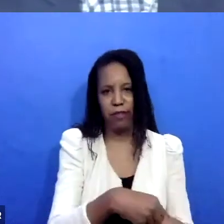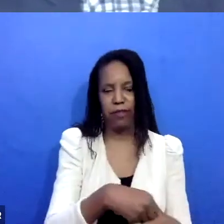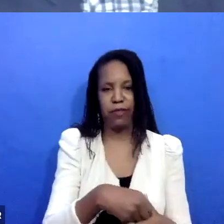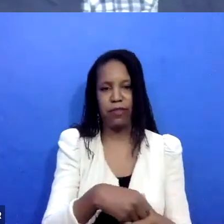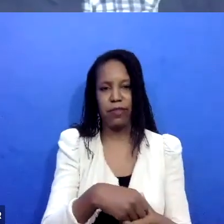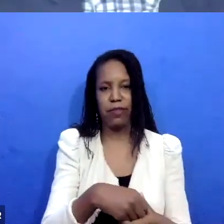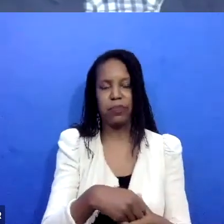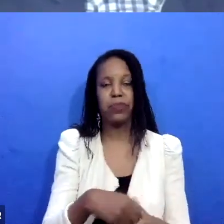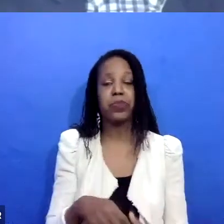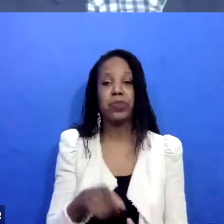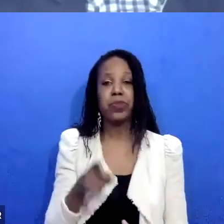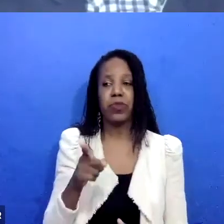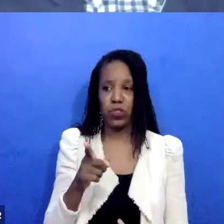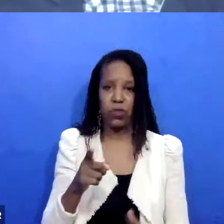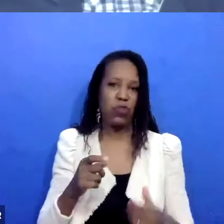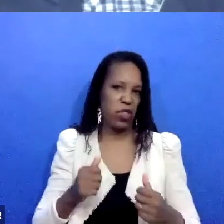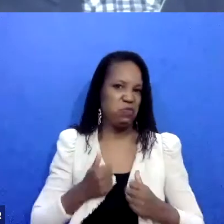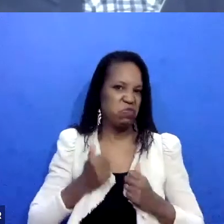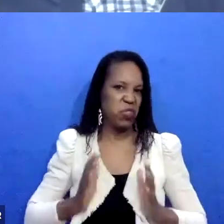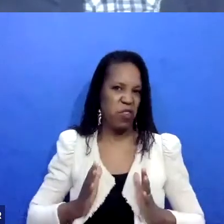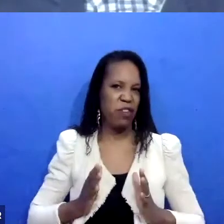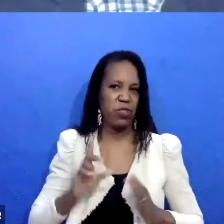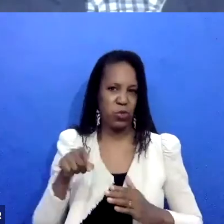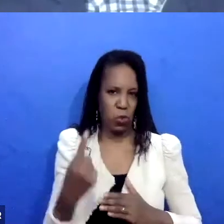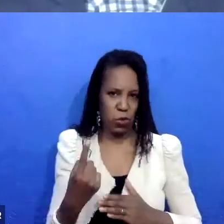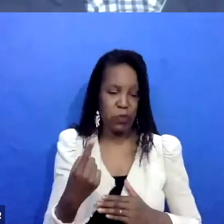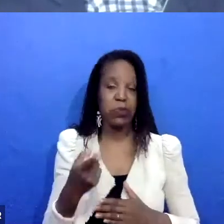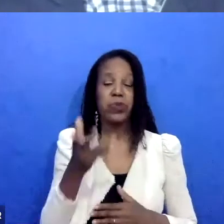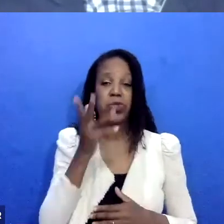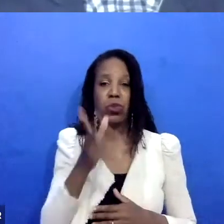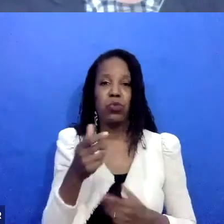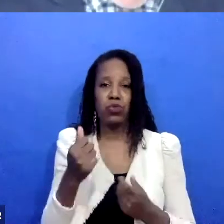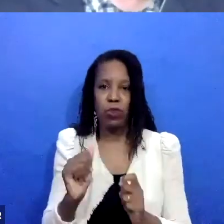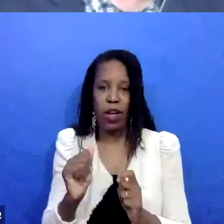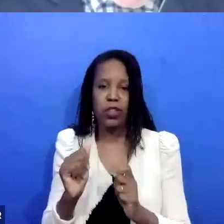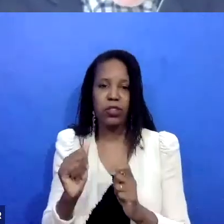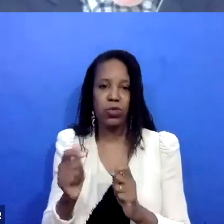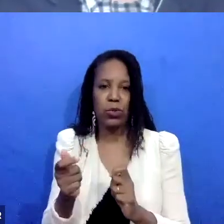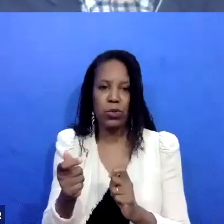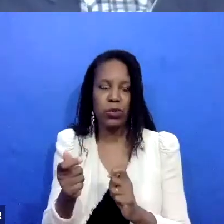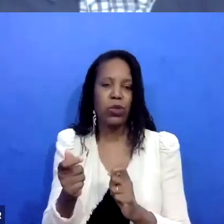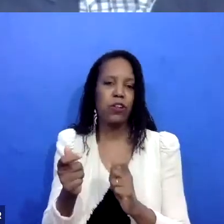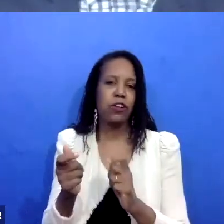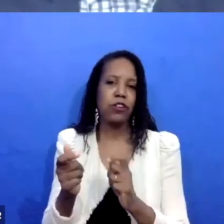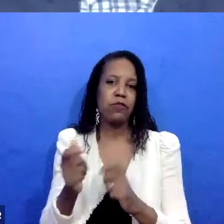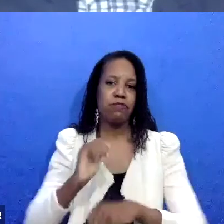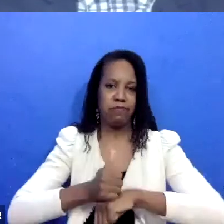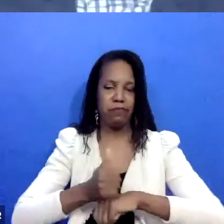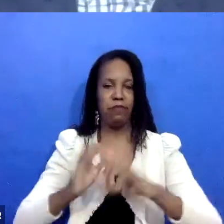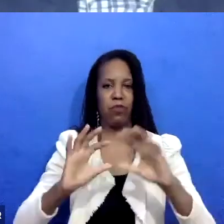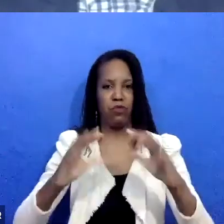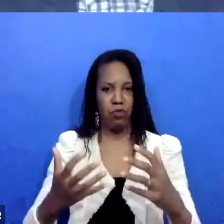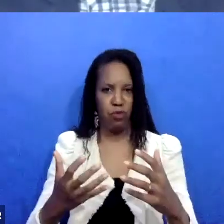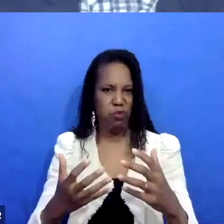put together, um, a group of people that fits with what she knows about the survivor after some conversations. The survivor